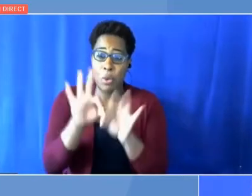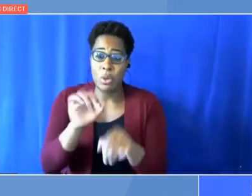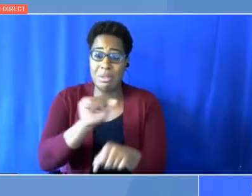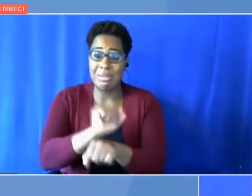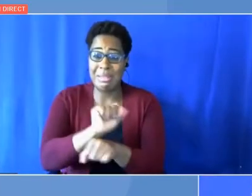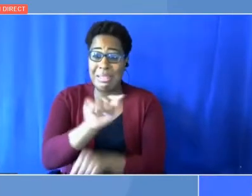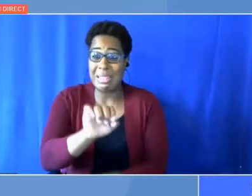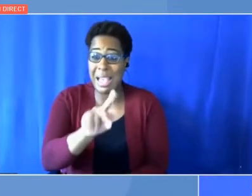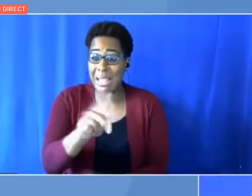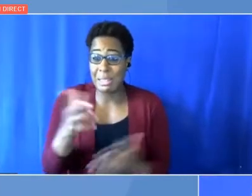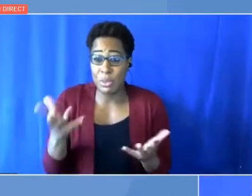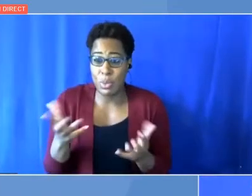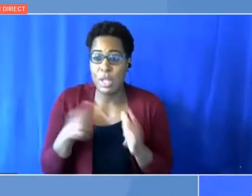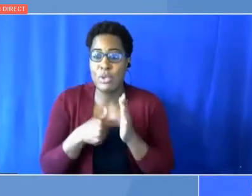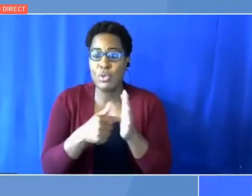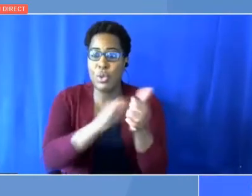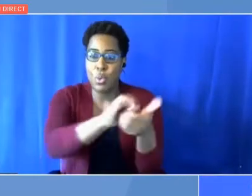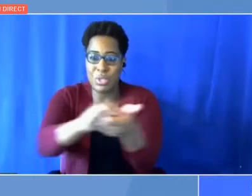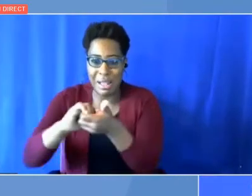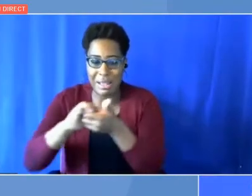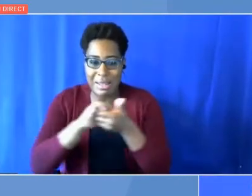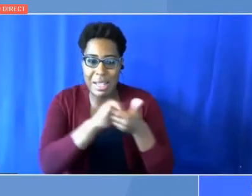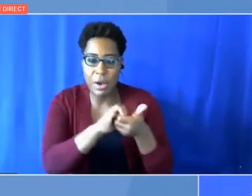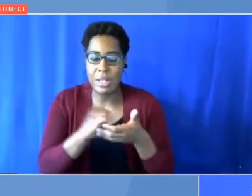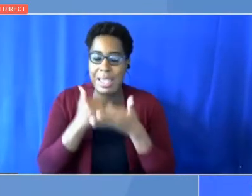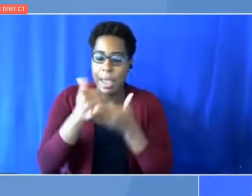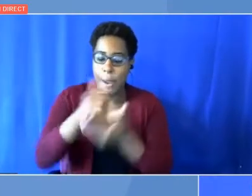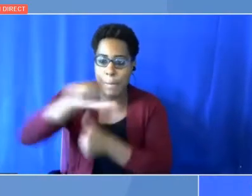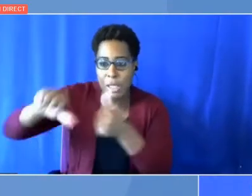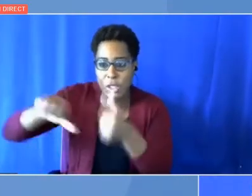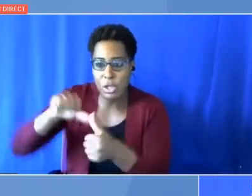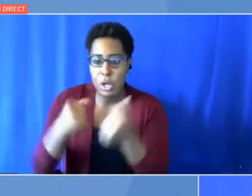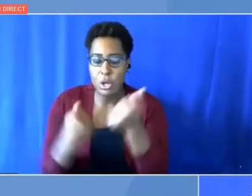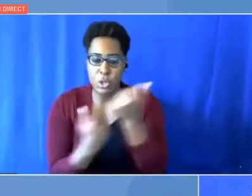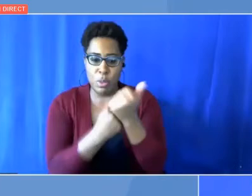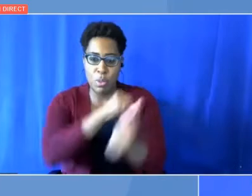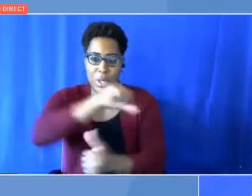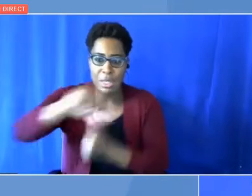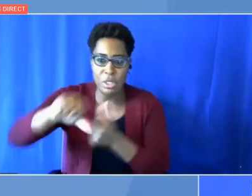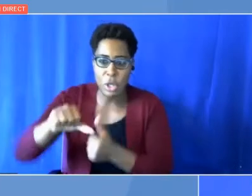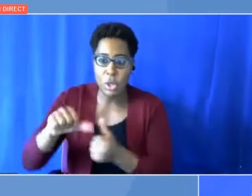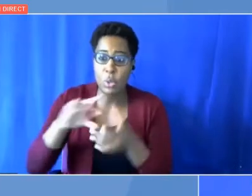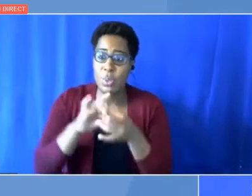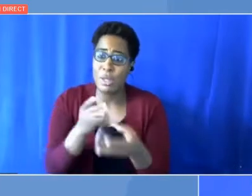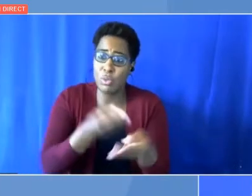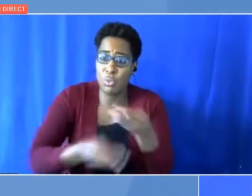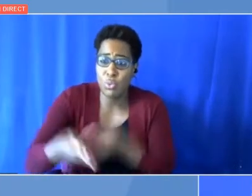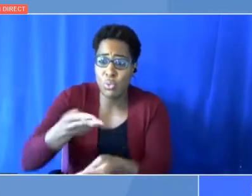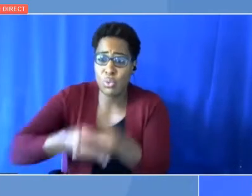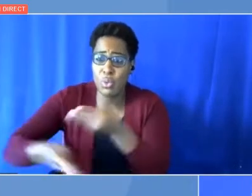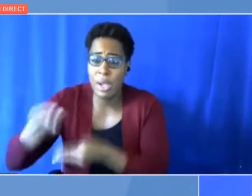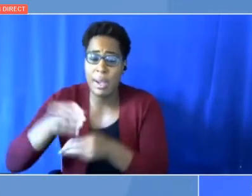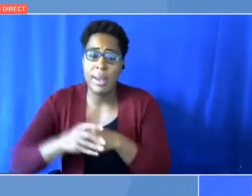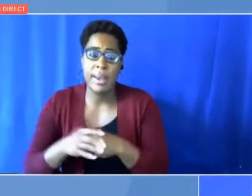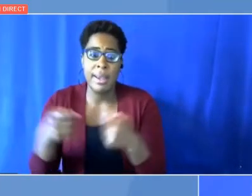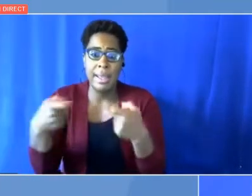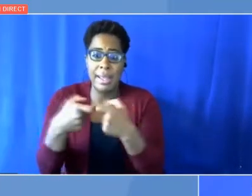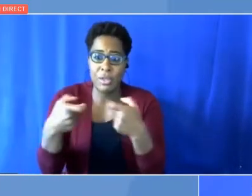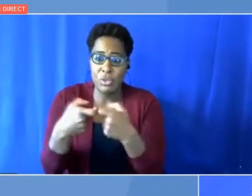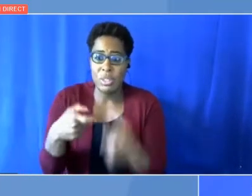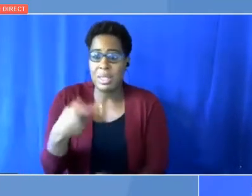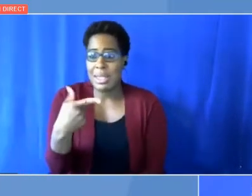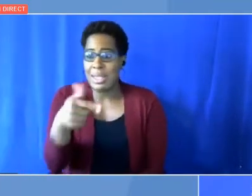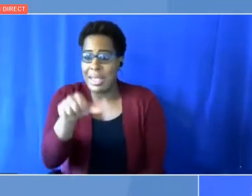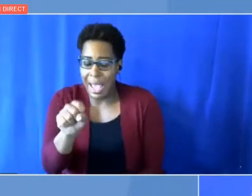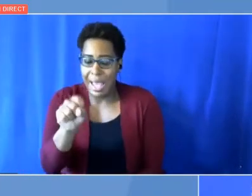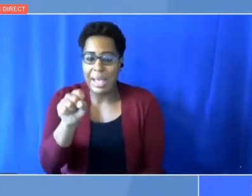to help each other, to support each other in terms of trade, in terms of electricity, gas to support each other.